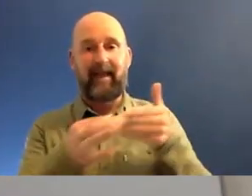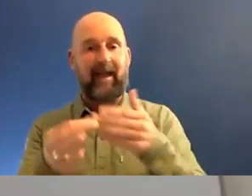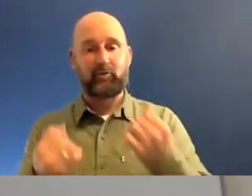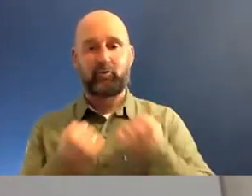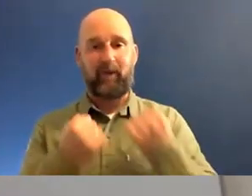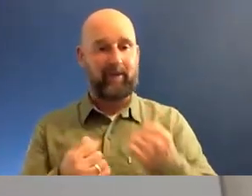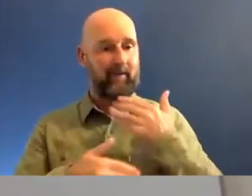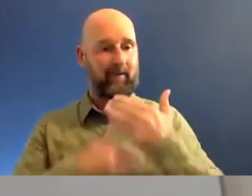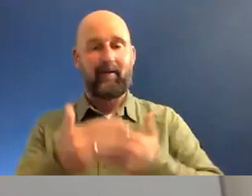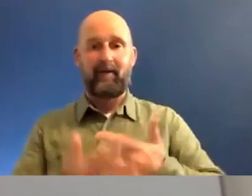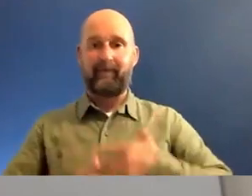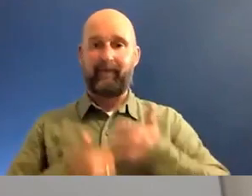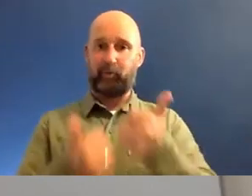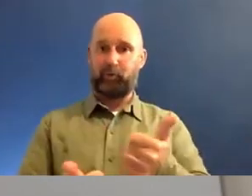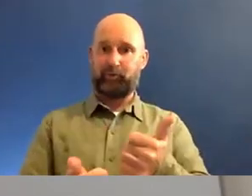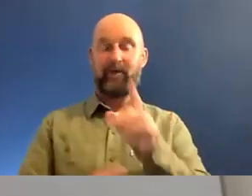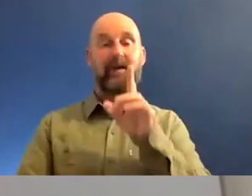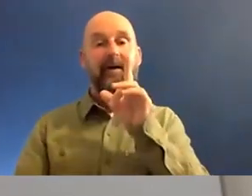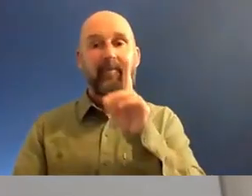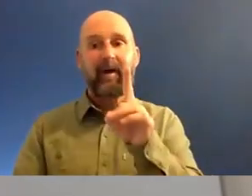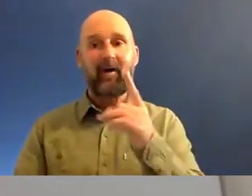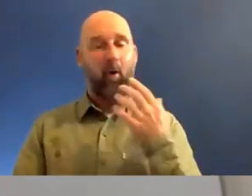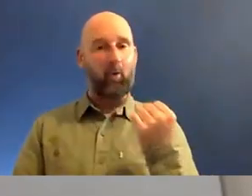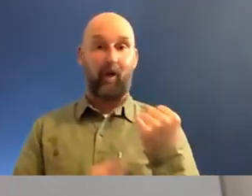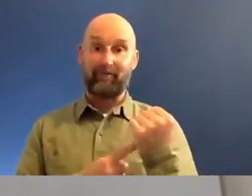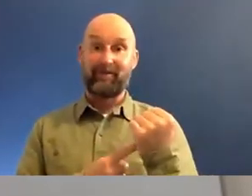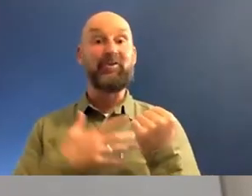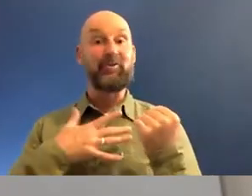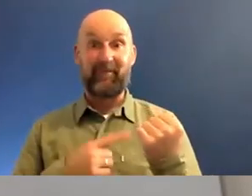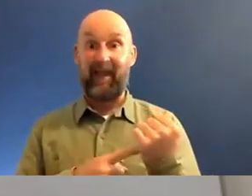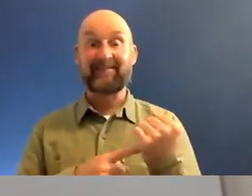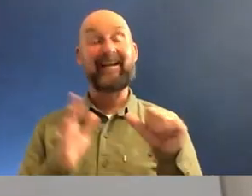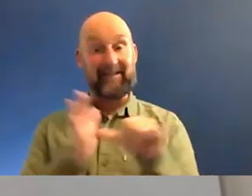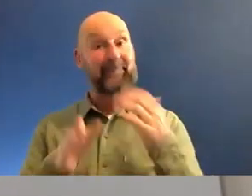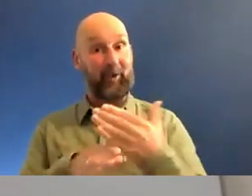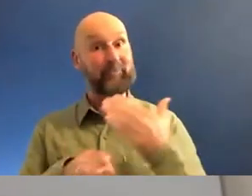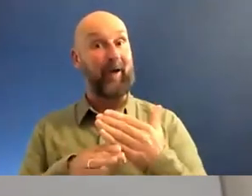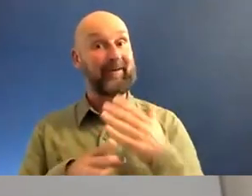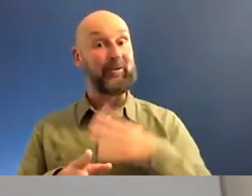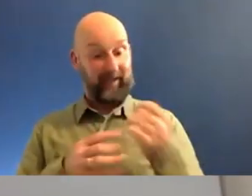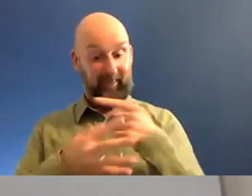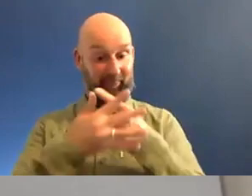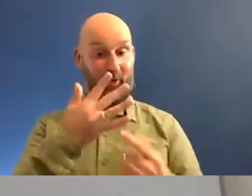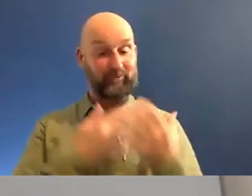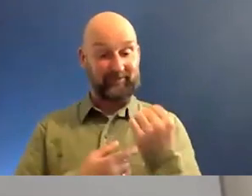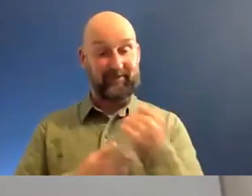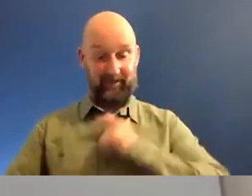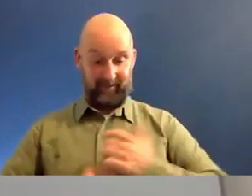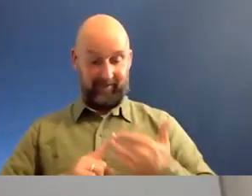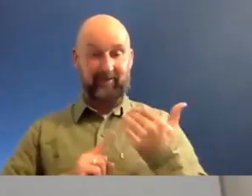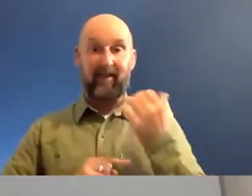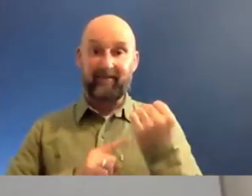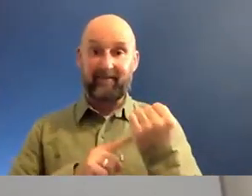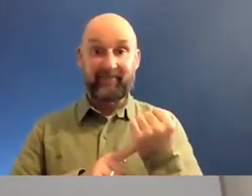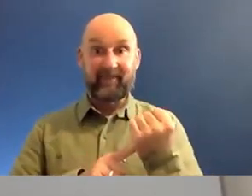you and give you solace by all means and hold on to that because you're going to need it. It's a rocky ride. But if we're talking